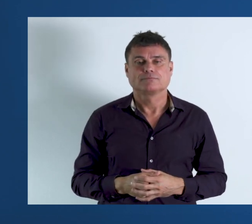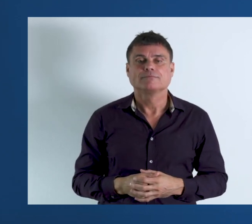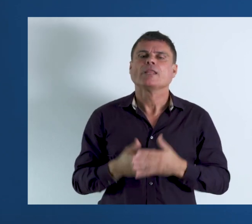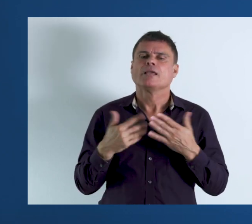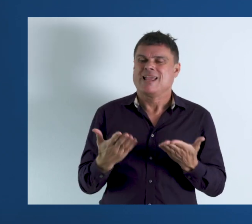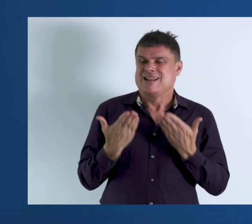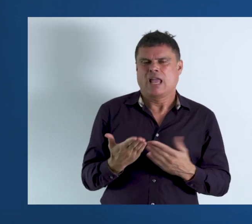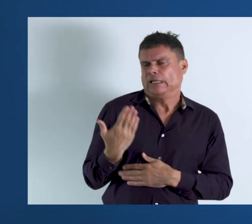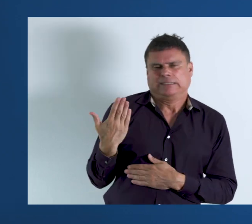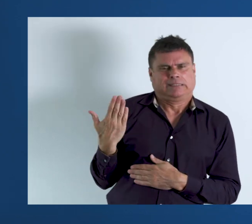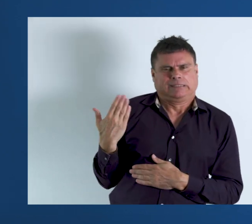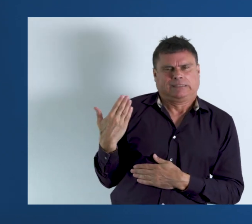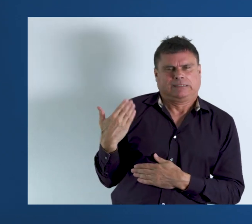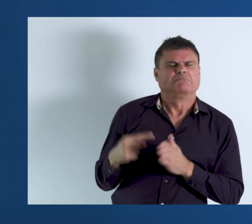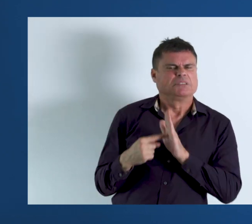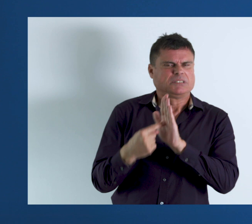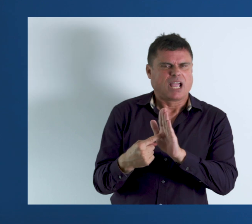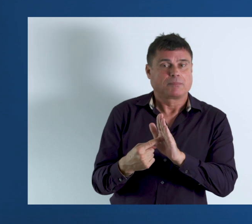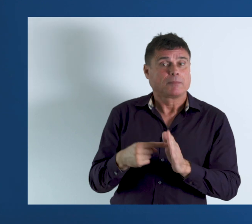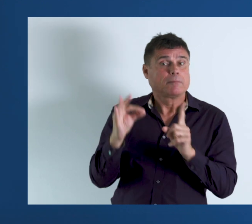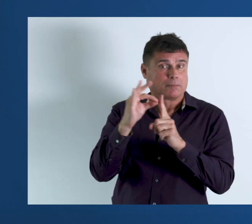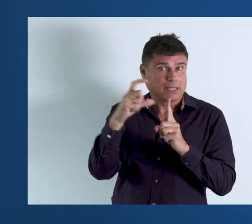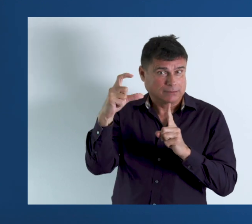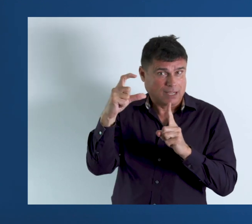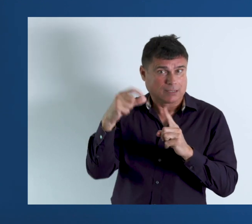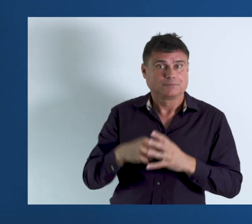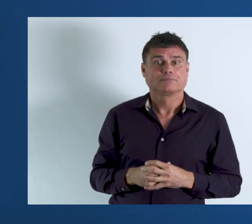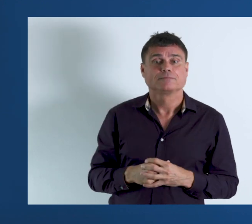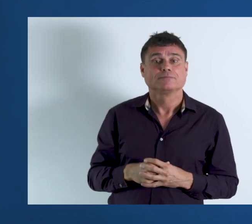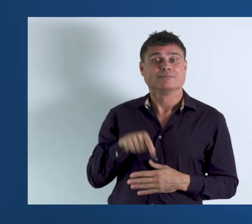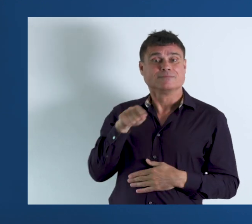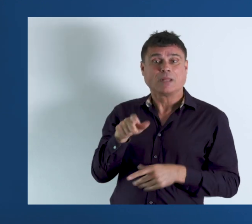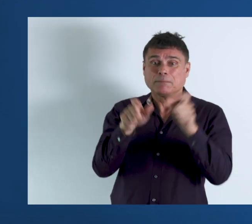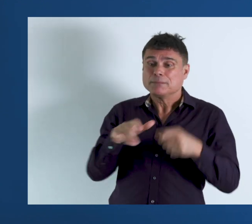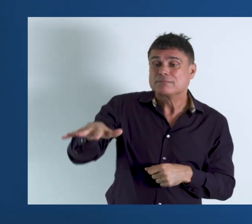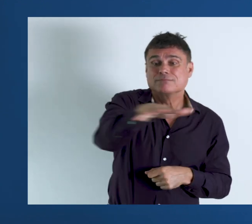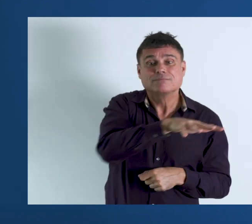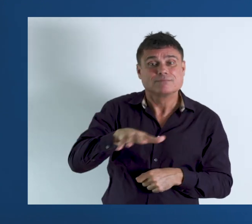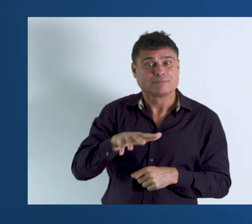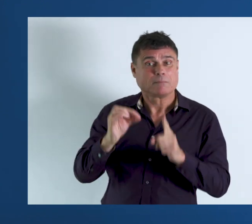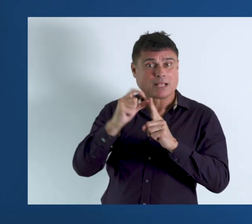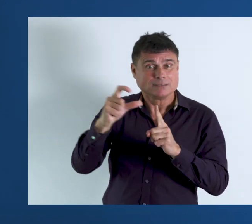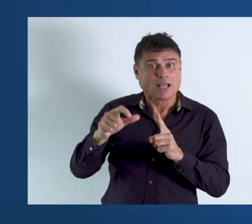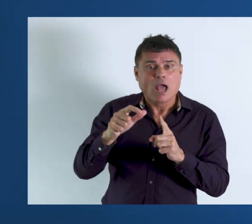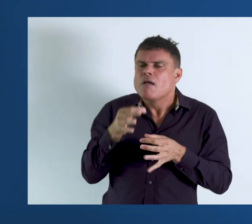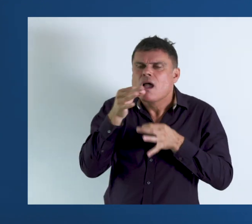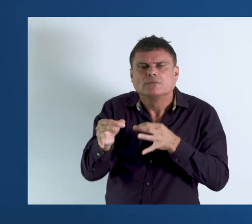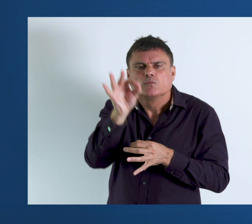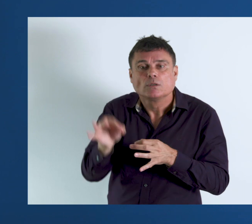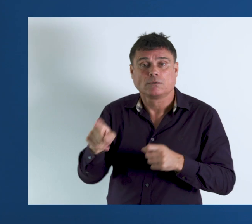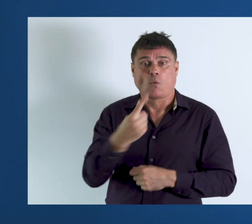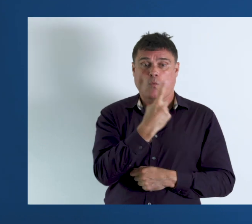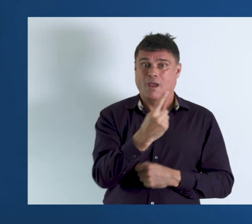Let's now take a more recent example from Pakistan. Again, this was the population and housing census that